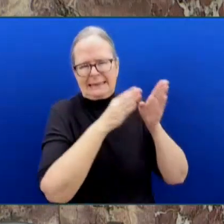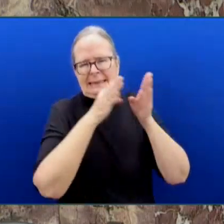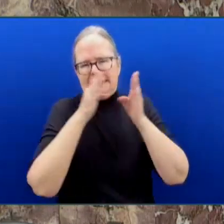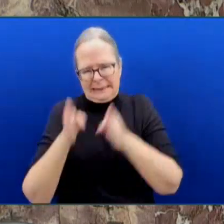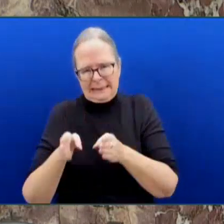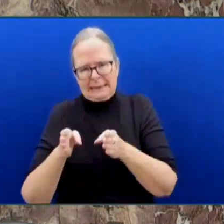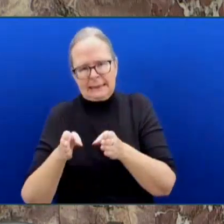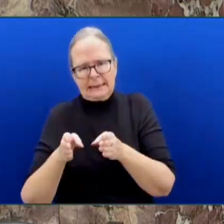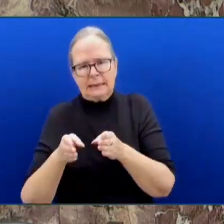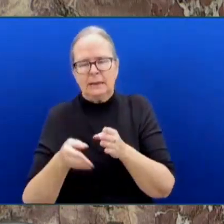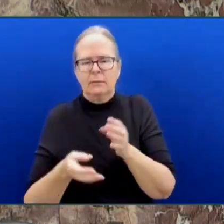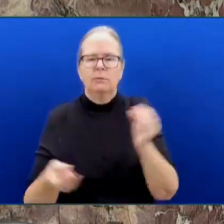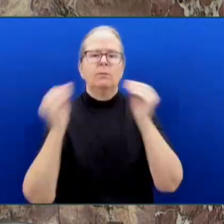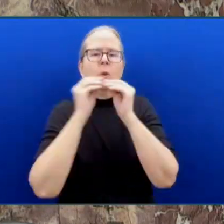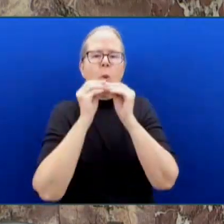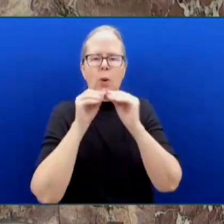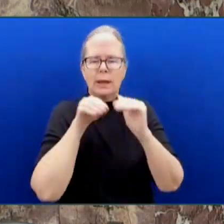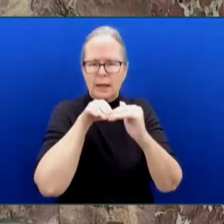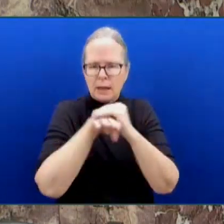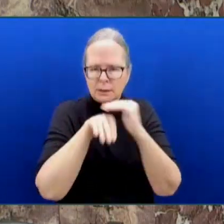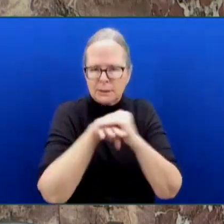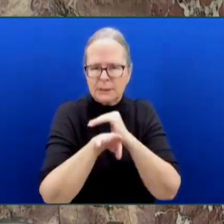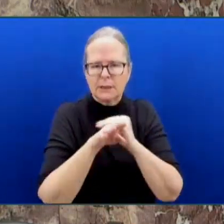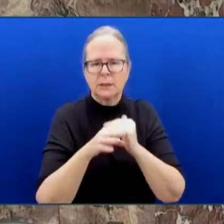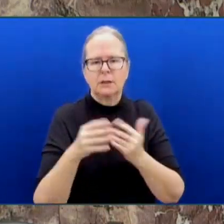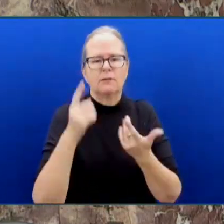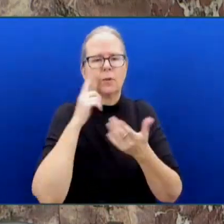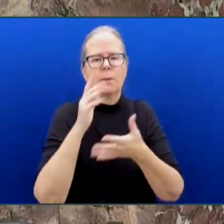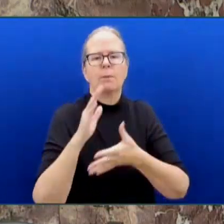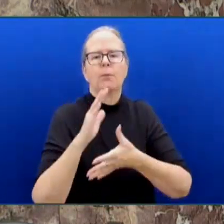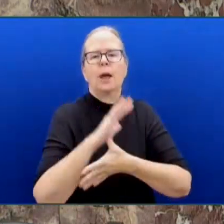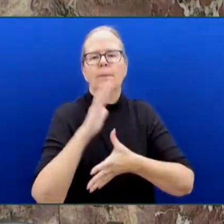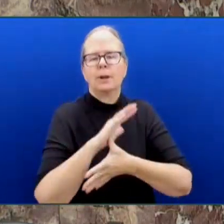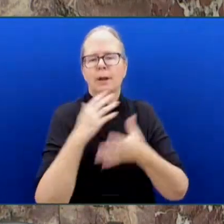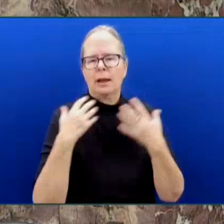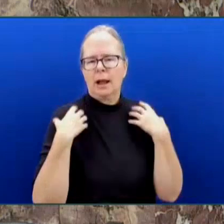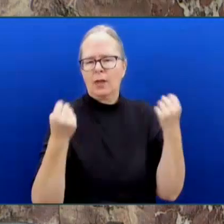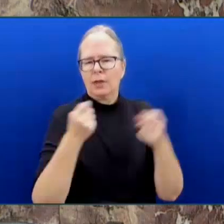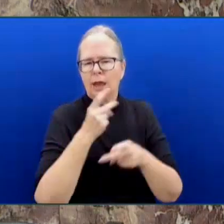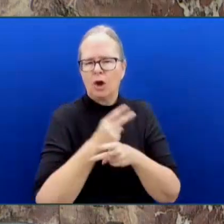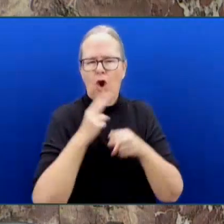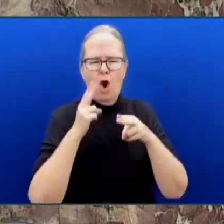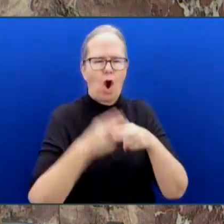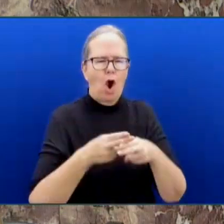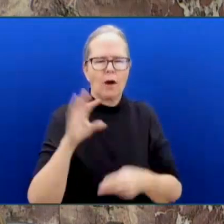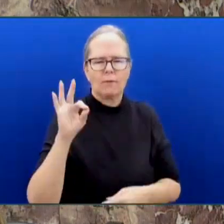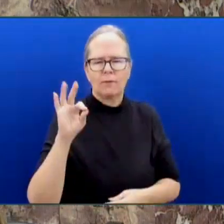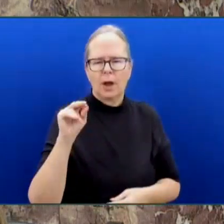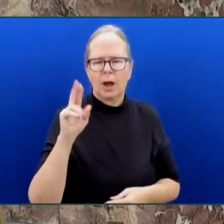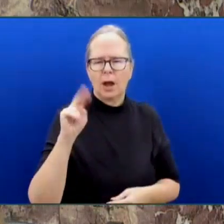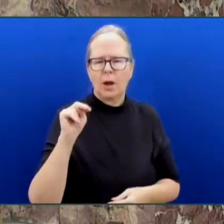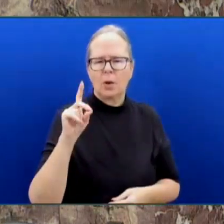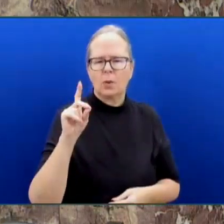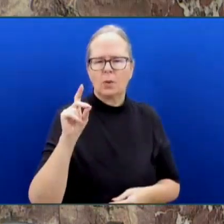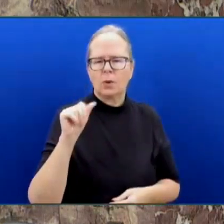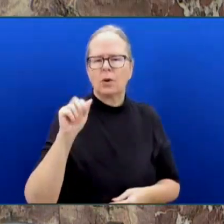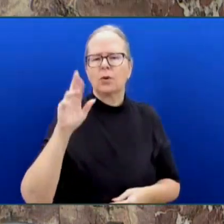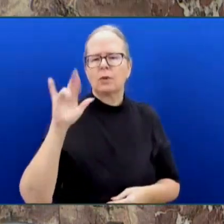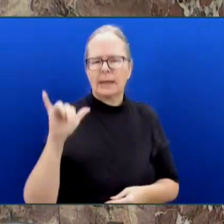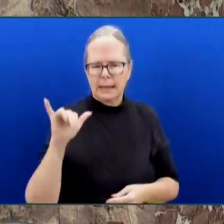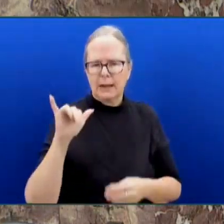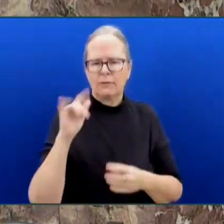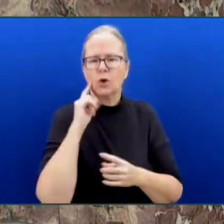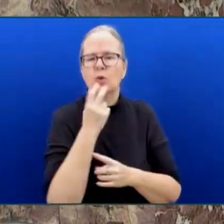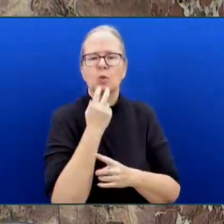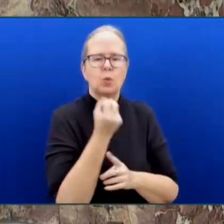our foundry system, which is low barrier care for youth aged 12 to 24. It why we are working with education to build integrated child